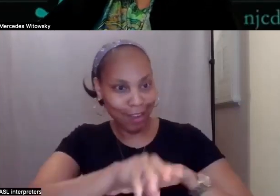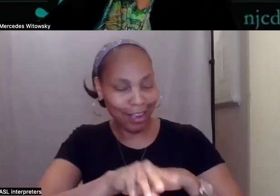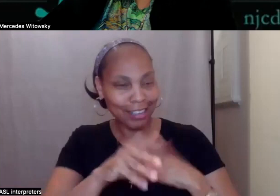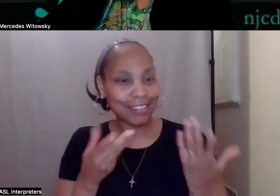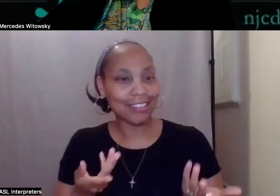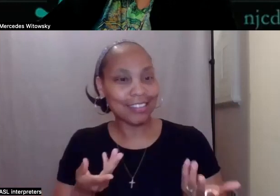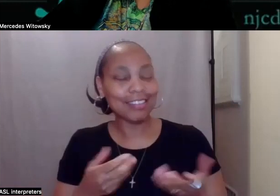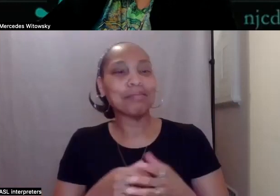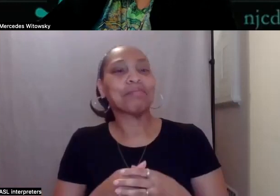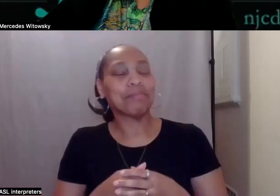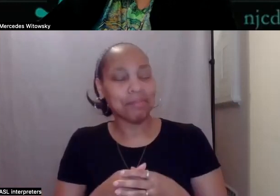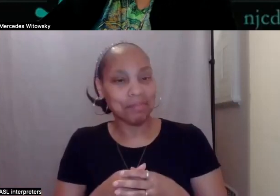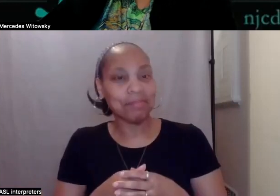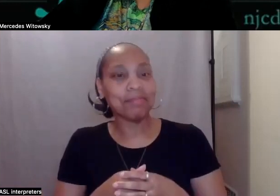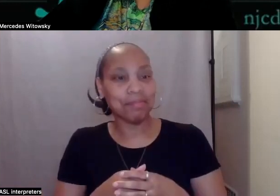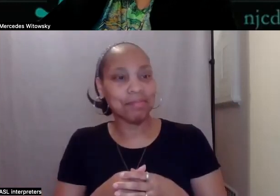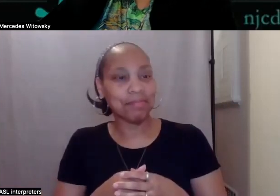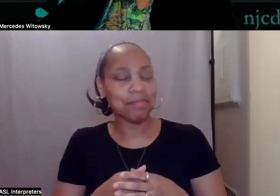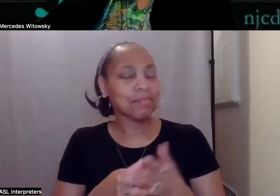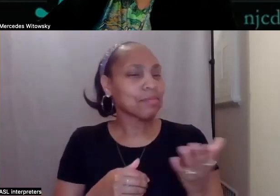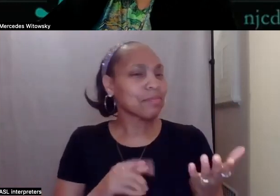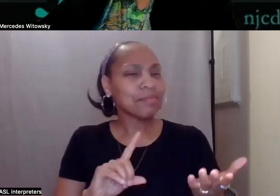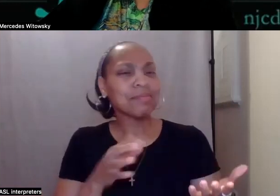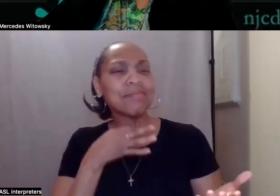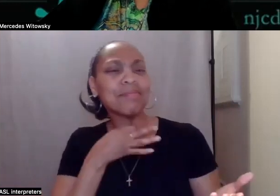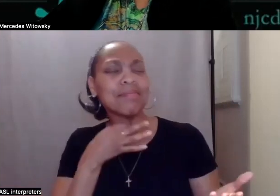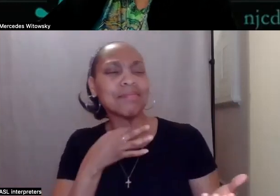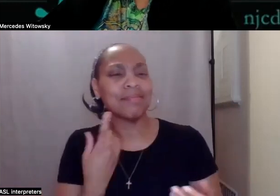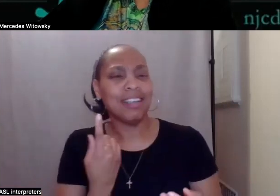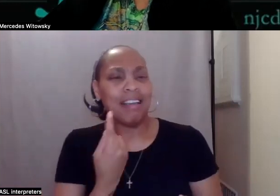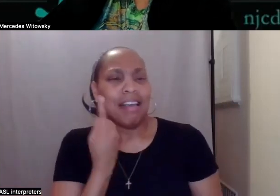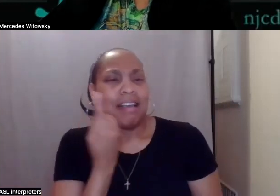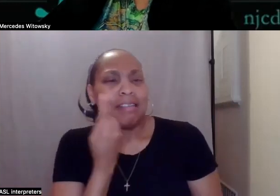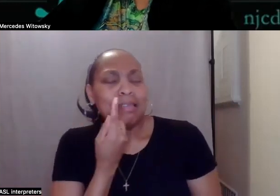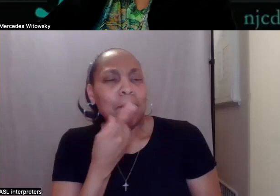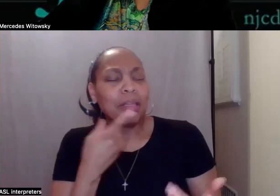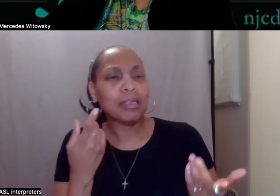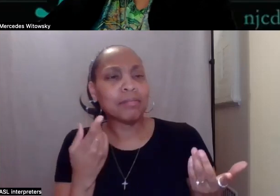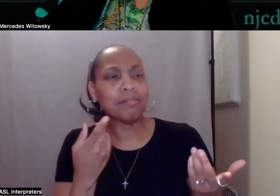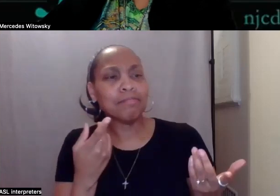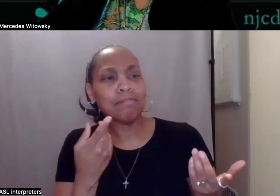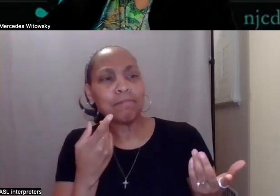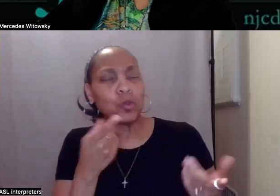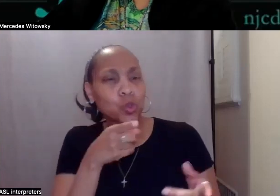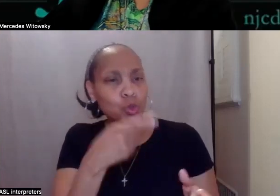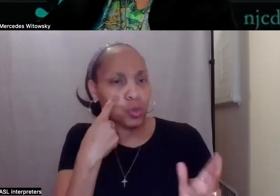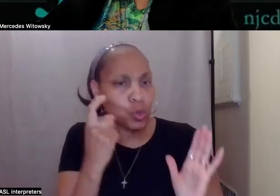that stands out the most to you that people ask you about, that